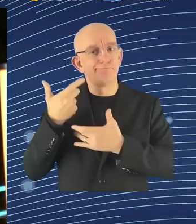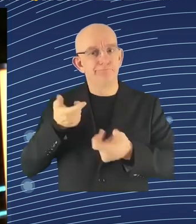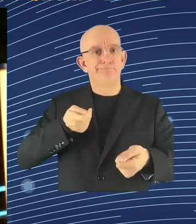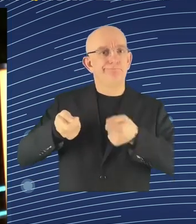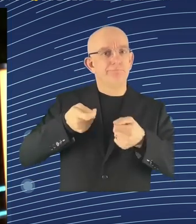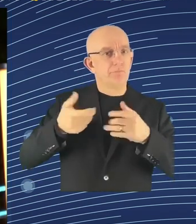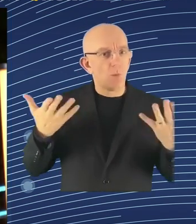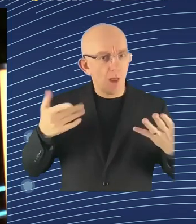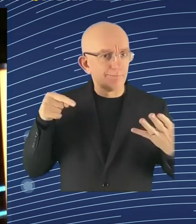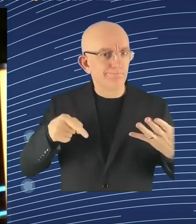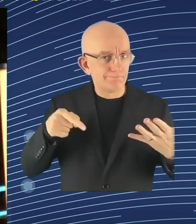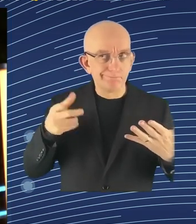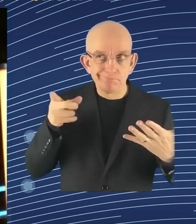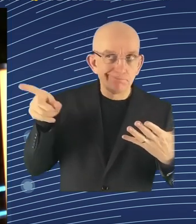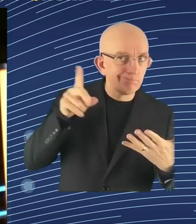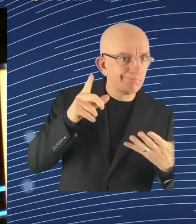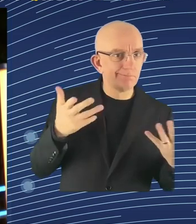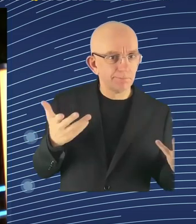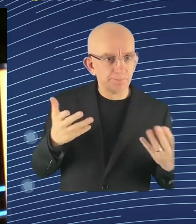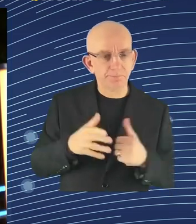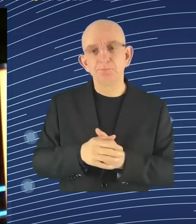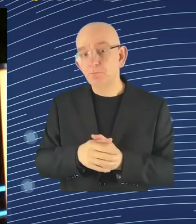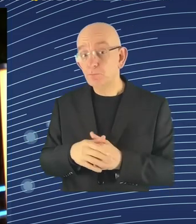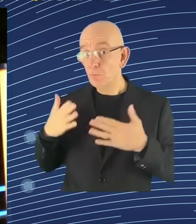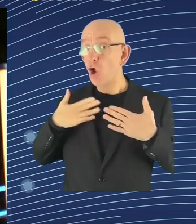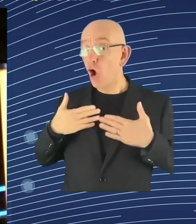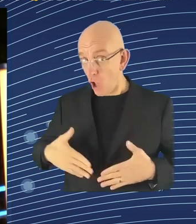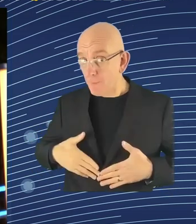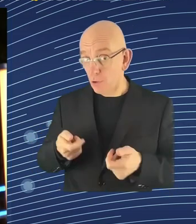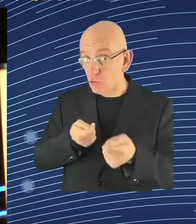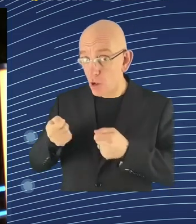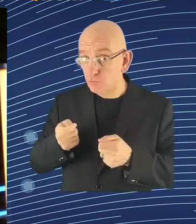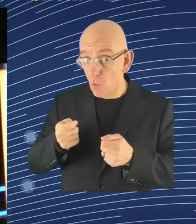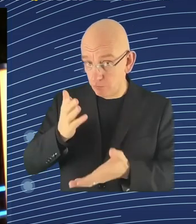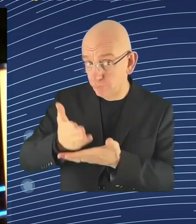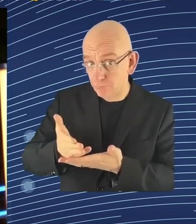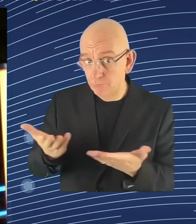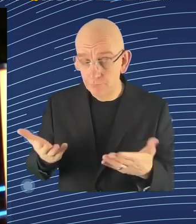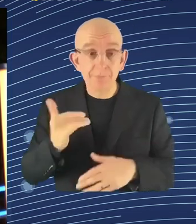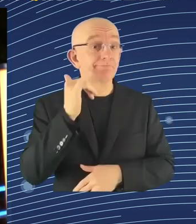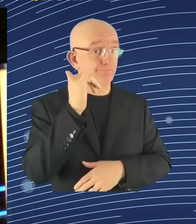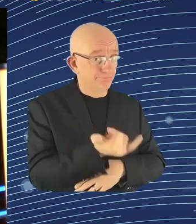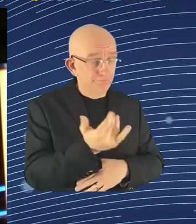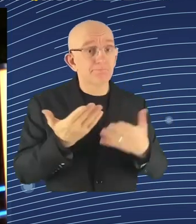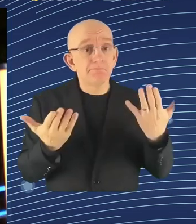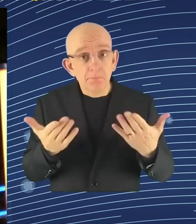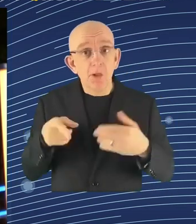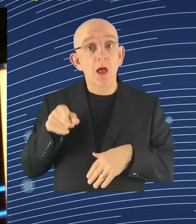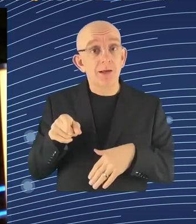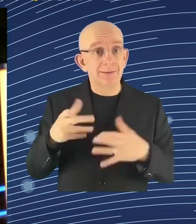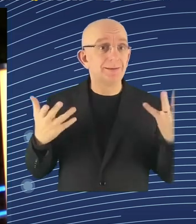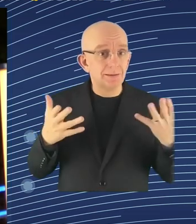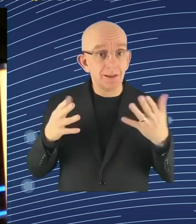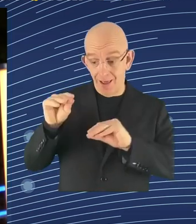And this is a question of privacy, of rights to privacy. So we try now in the context of